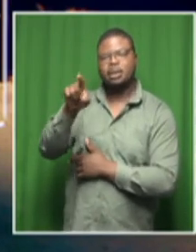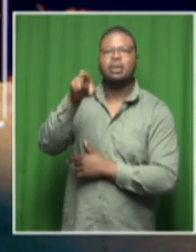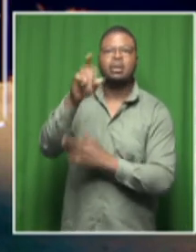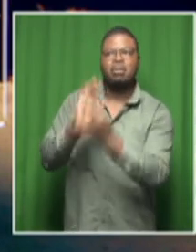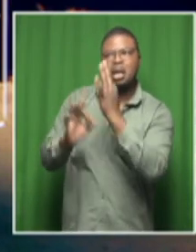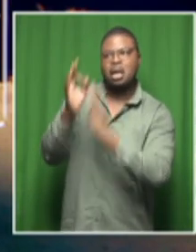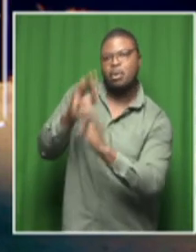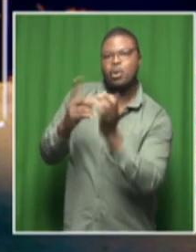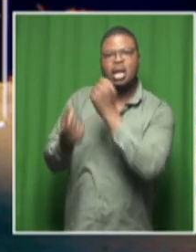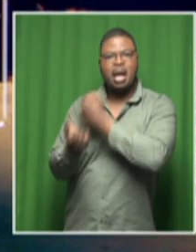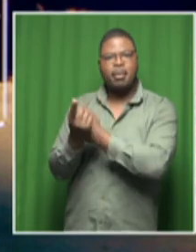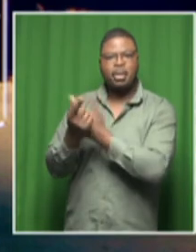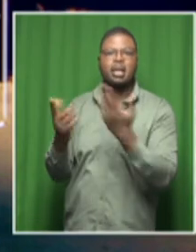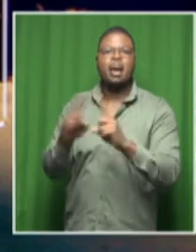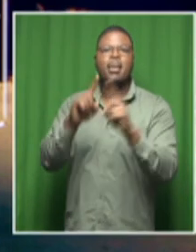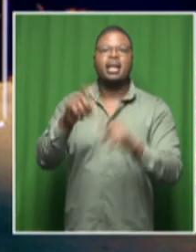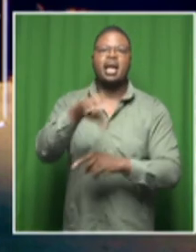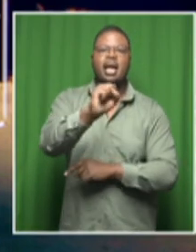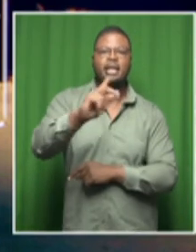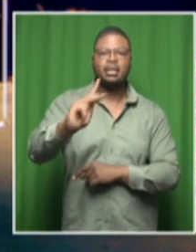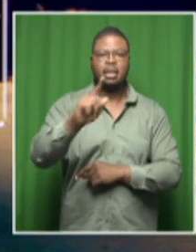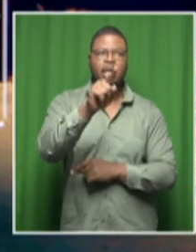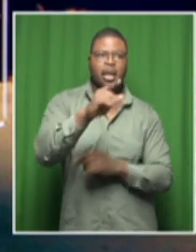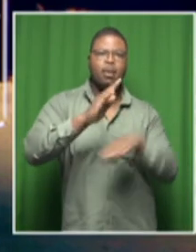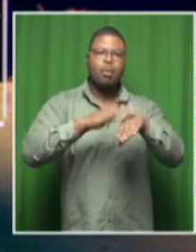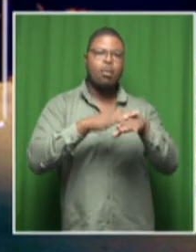let's hand it over to sk she's got more in the news but it'll also have that story as well